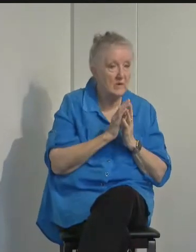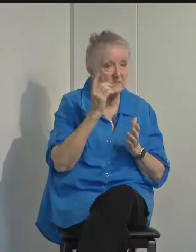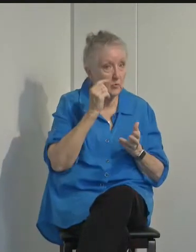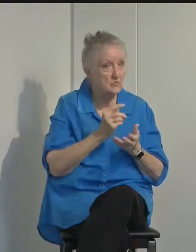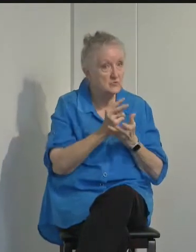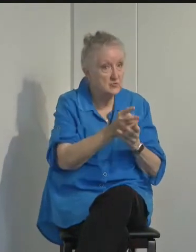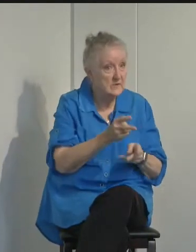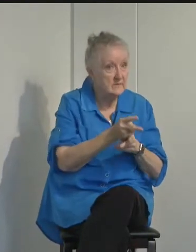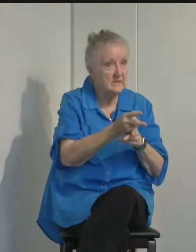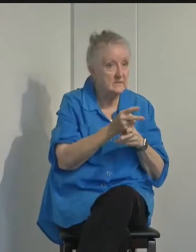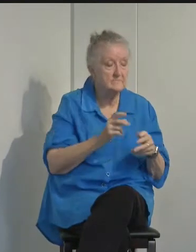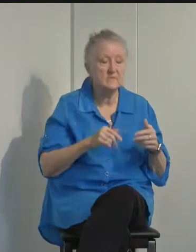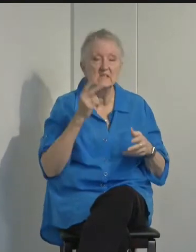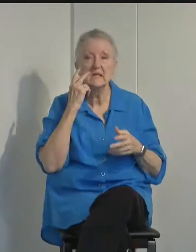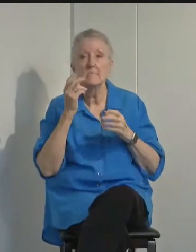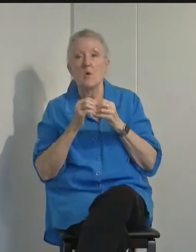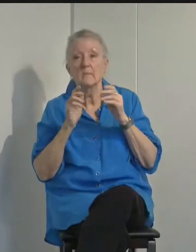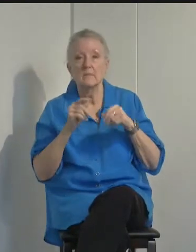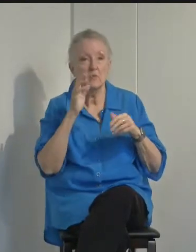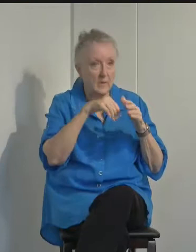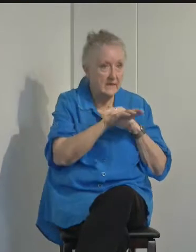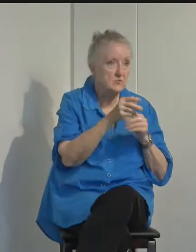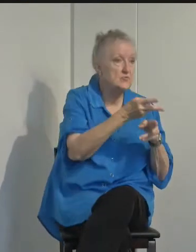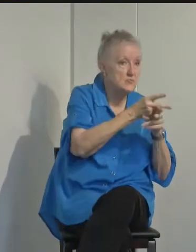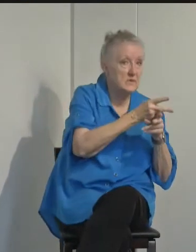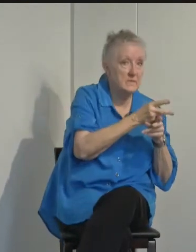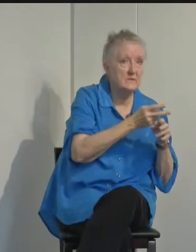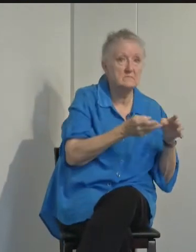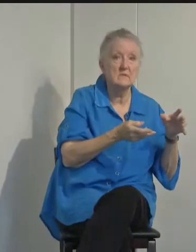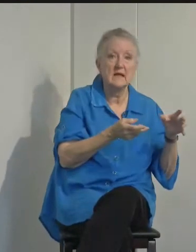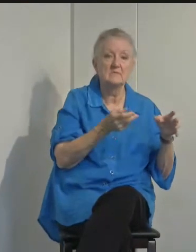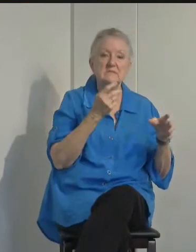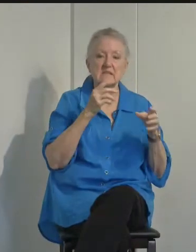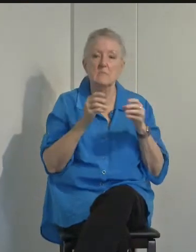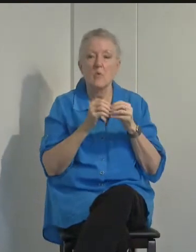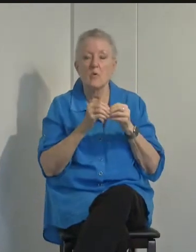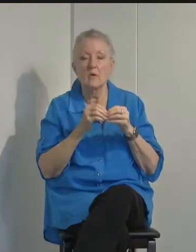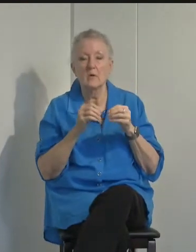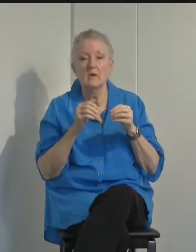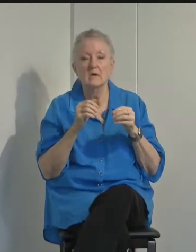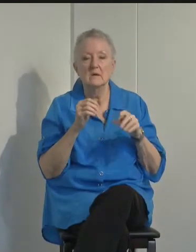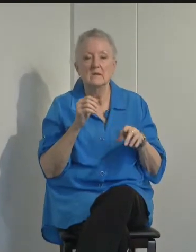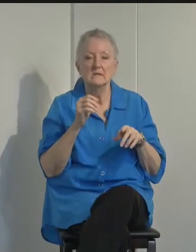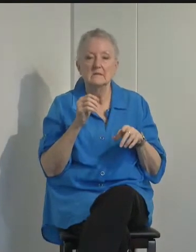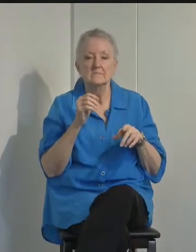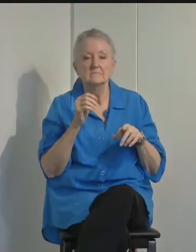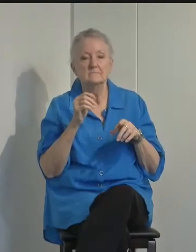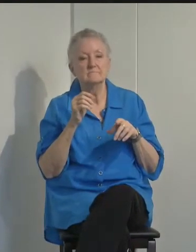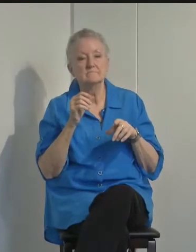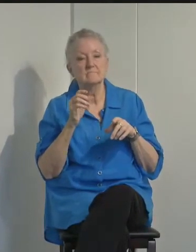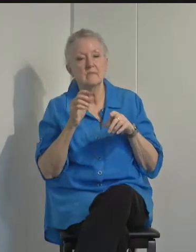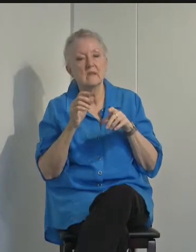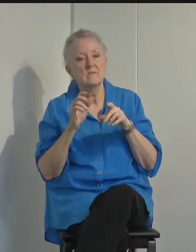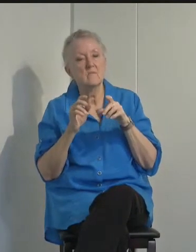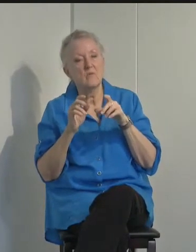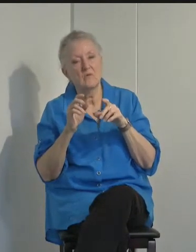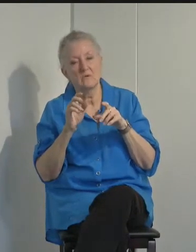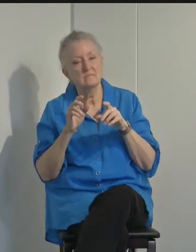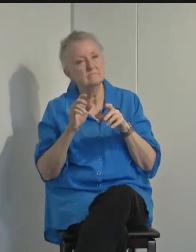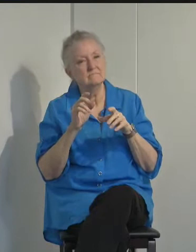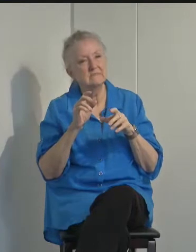opioid reversals, the use of Narcan to